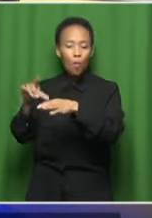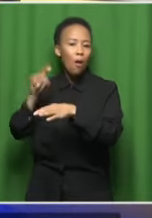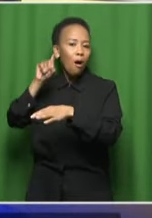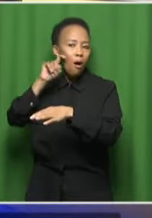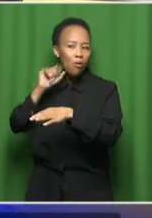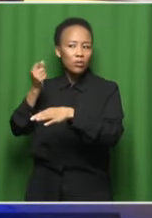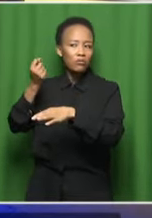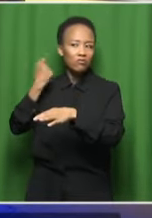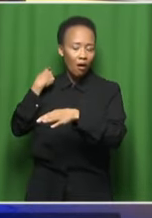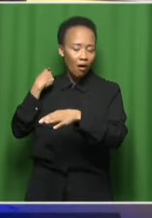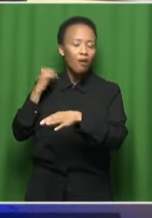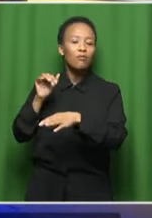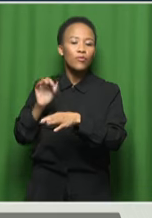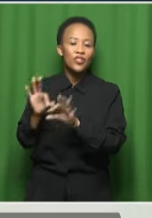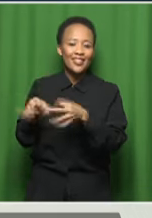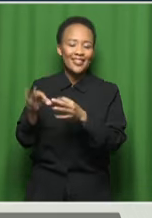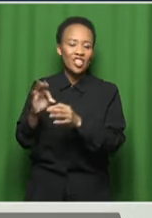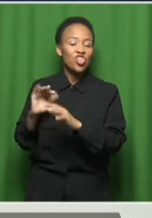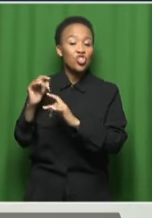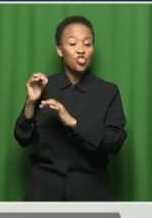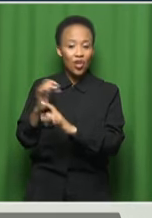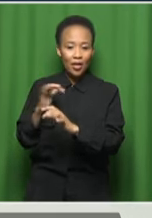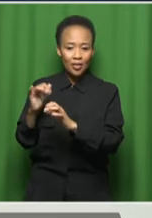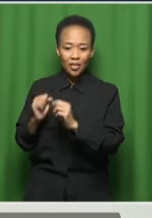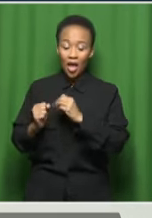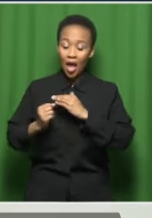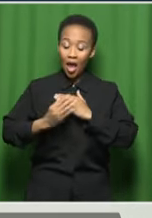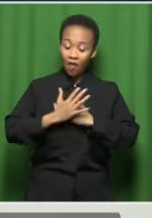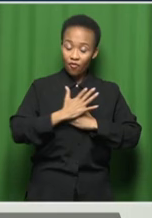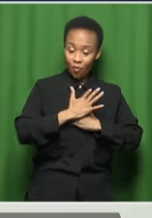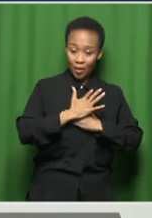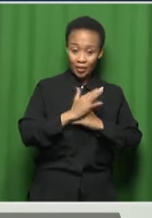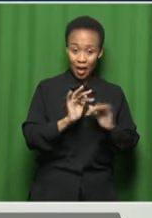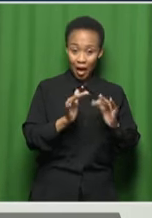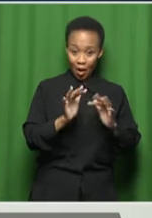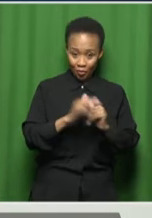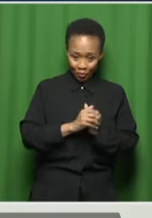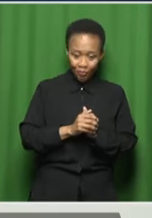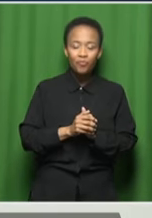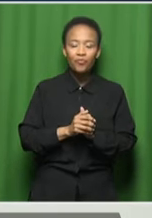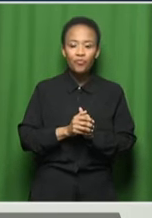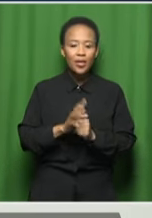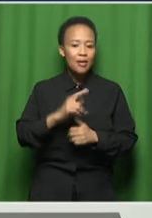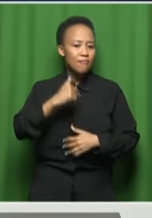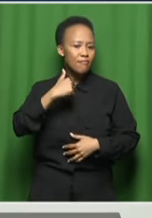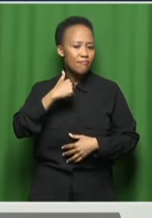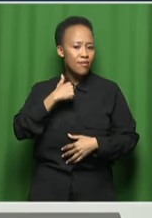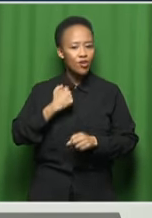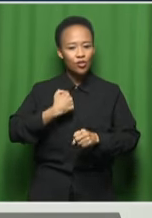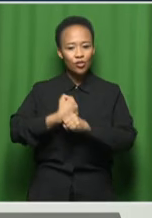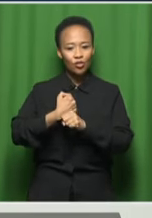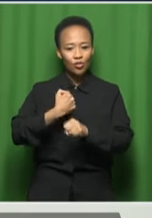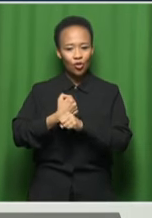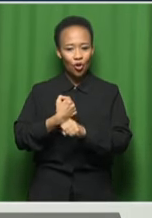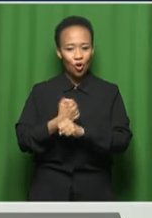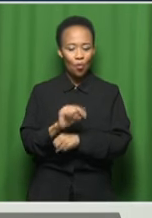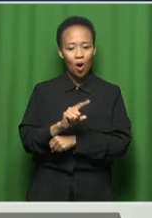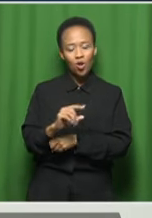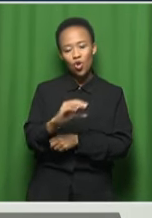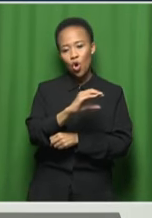mean? I think my job is to tell about the contemporary